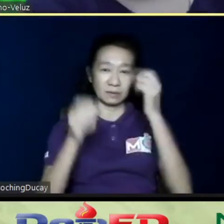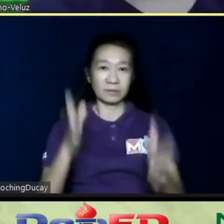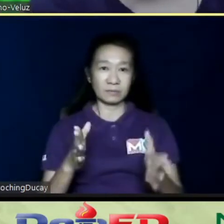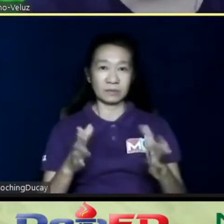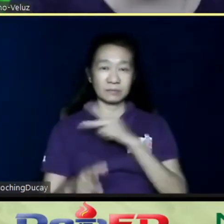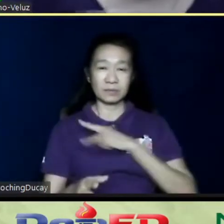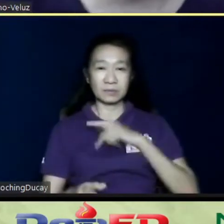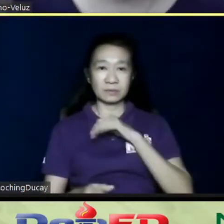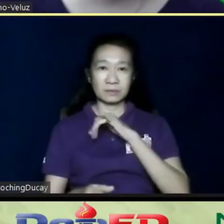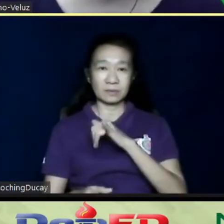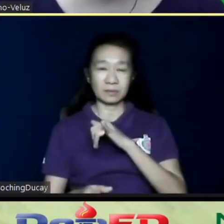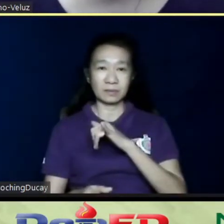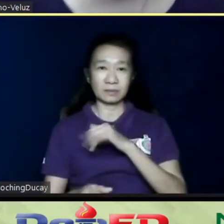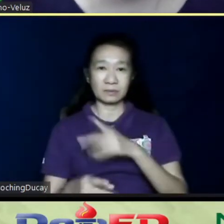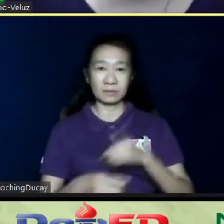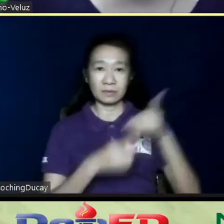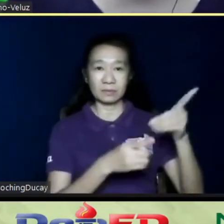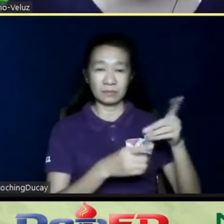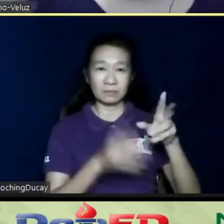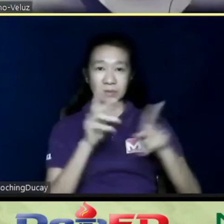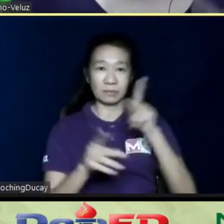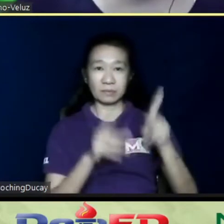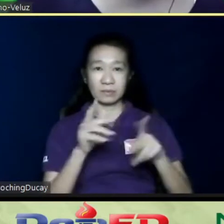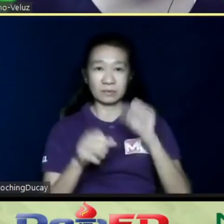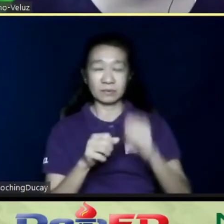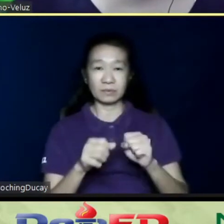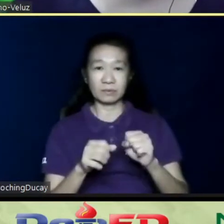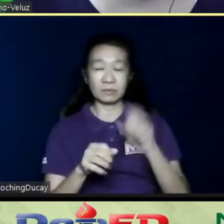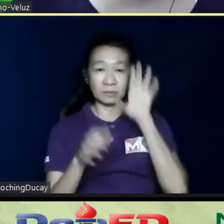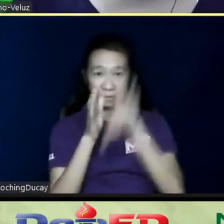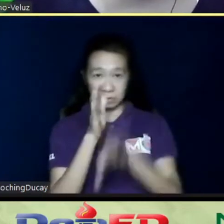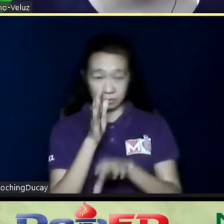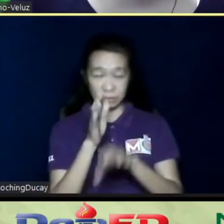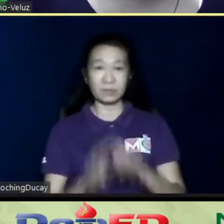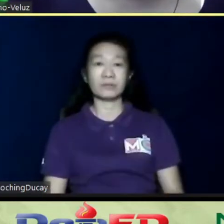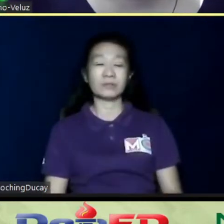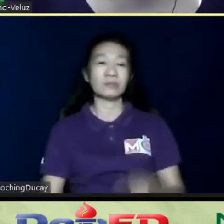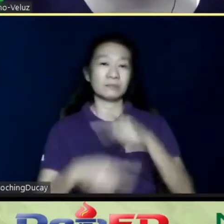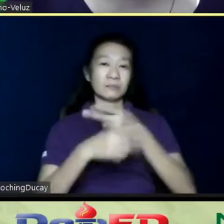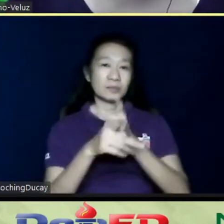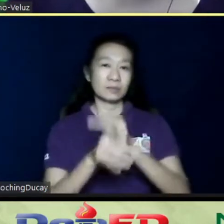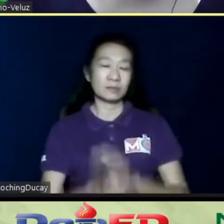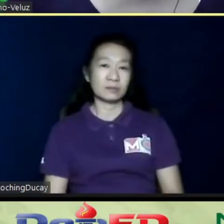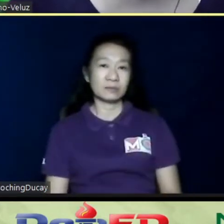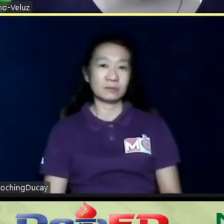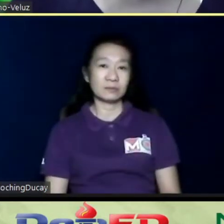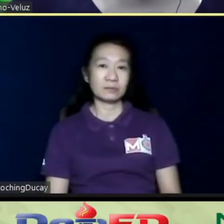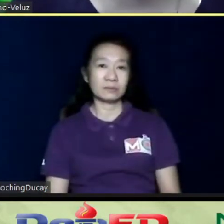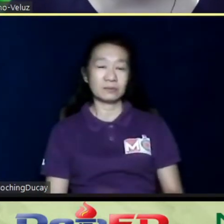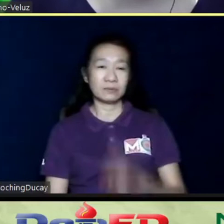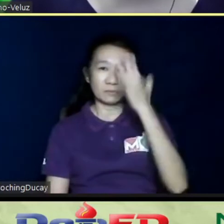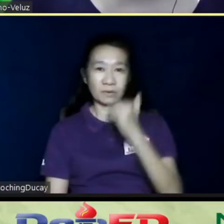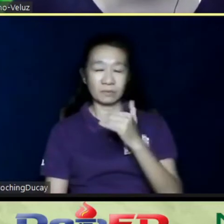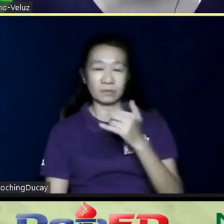personally deliver it to people. So, para daw mas mura yung produkto. So, that's why we